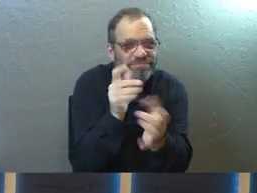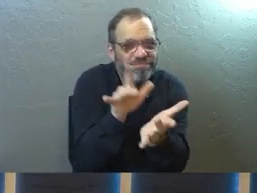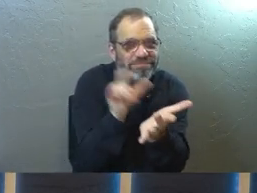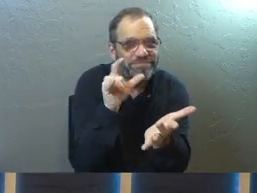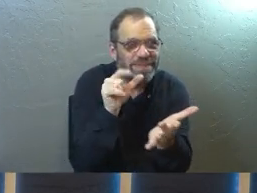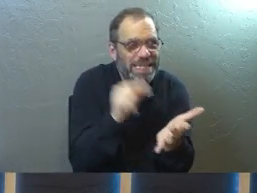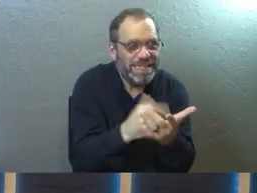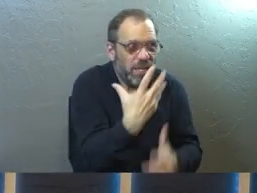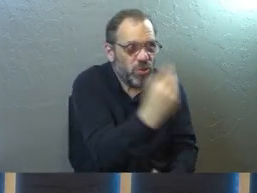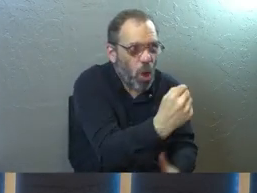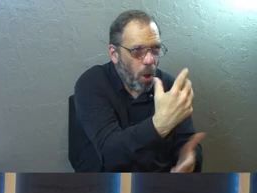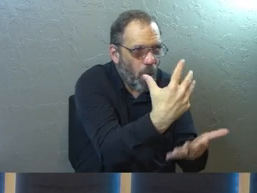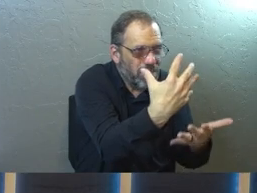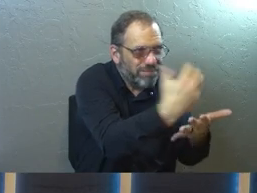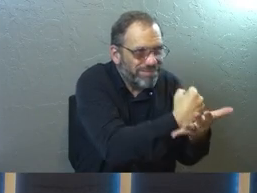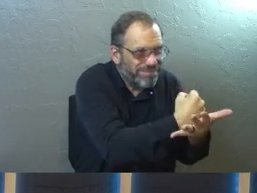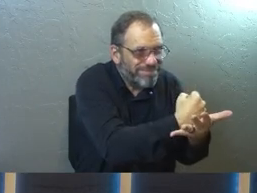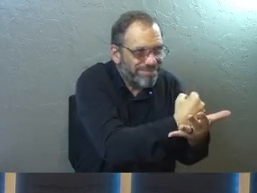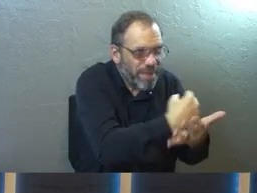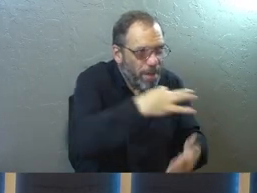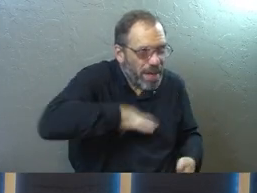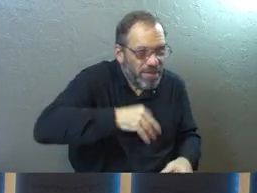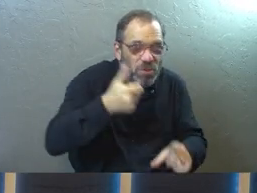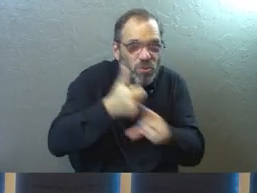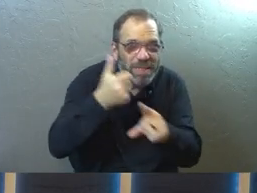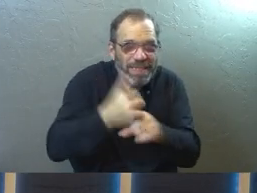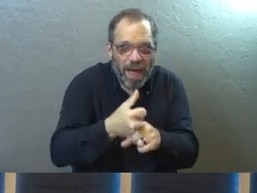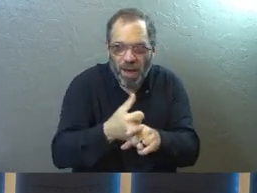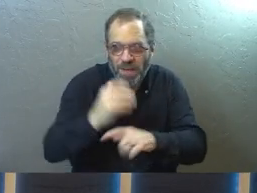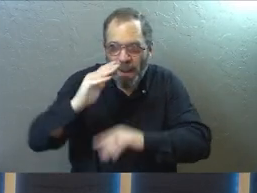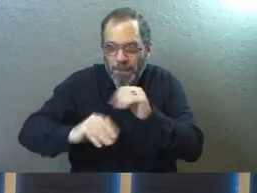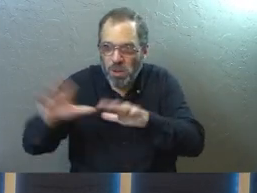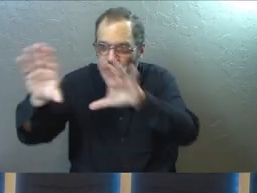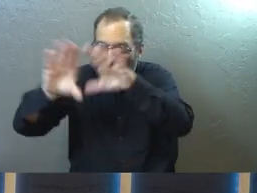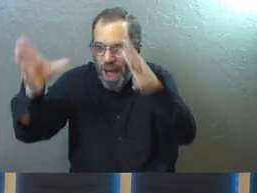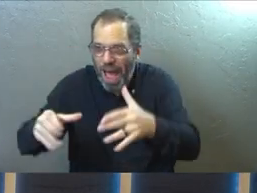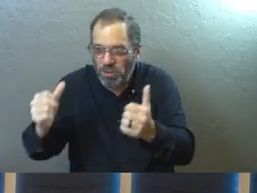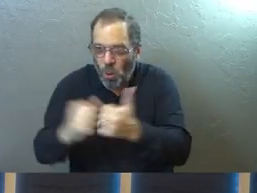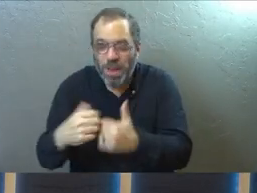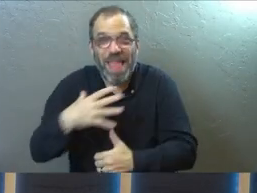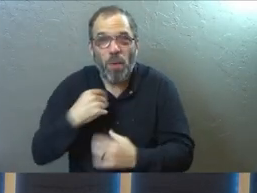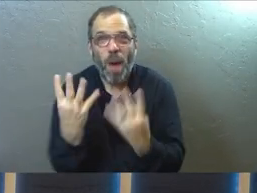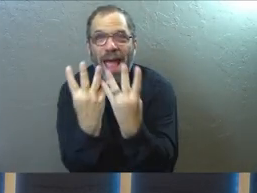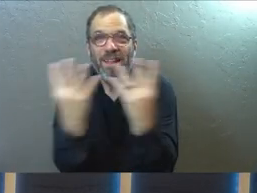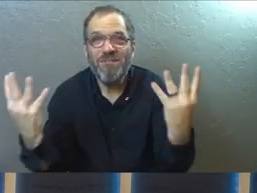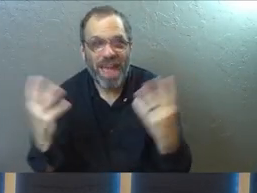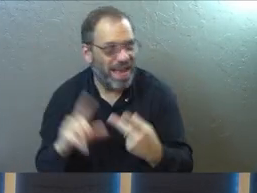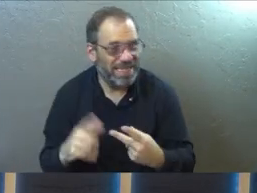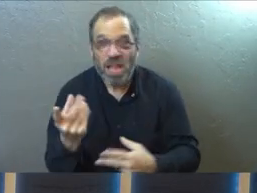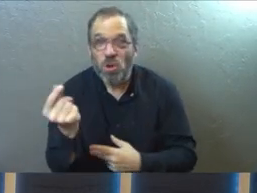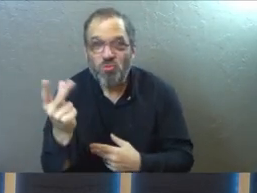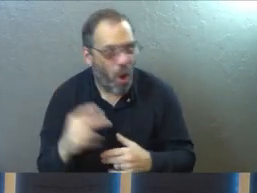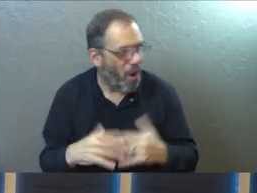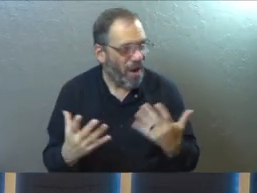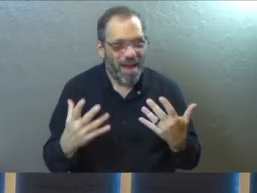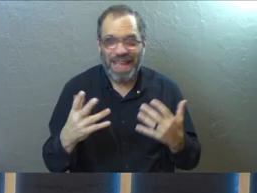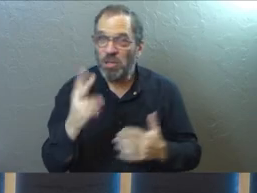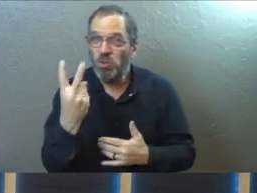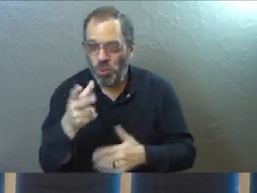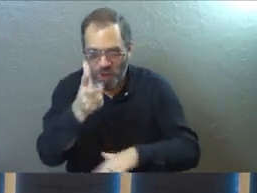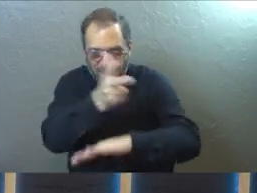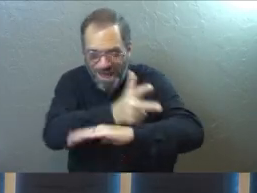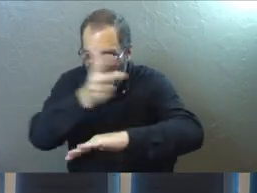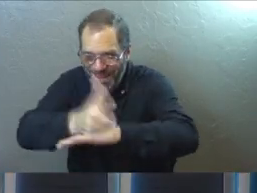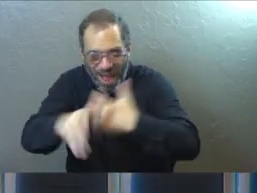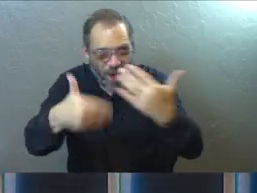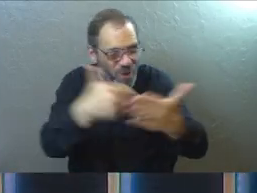And this go and get for yourself mentality and go and build your house with the white picket fence and have the dog and have the two cars